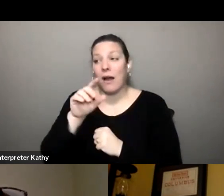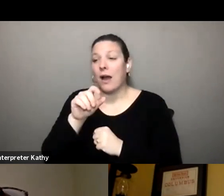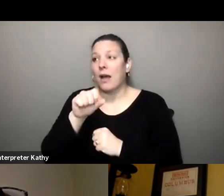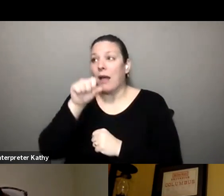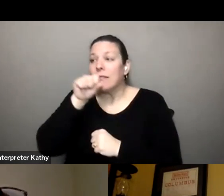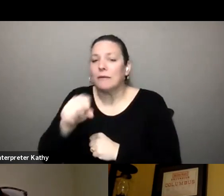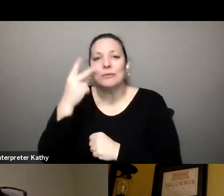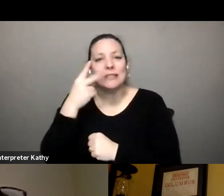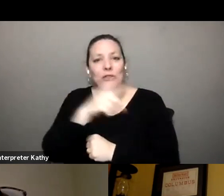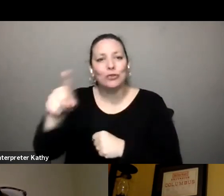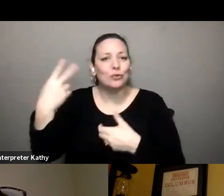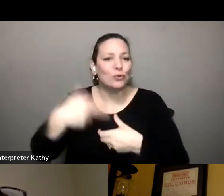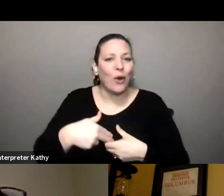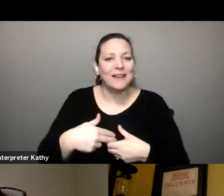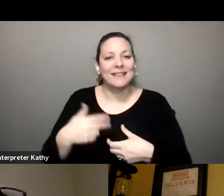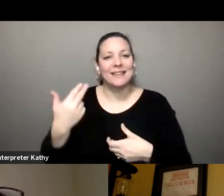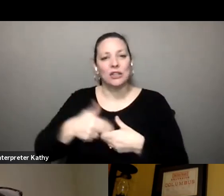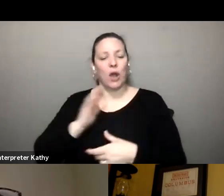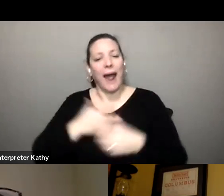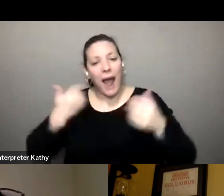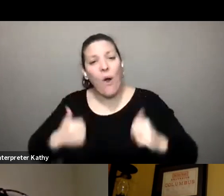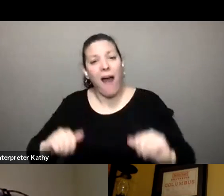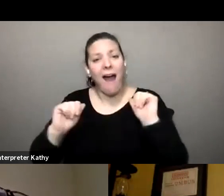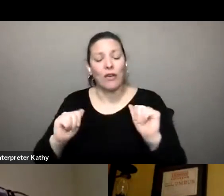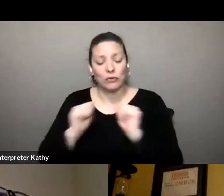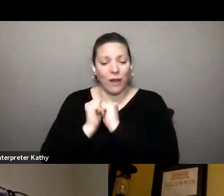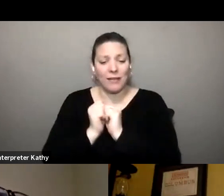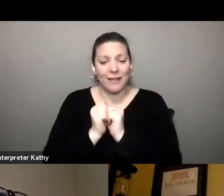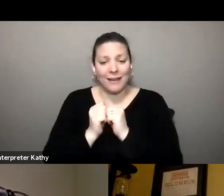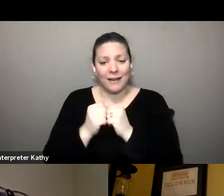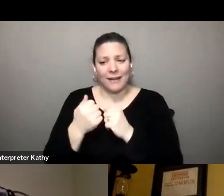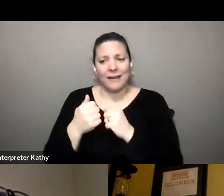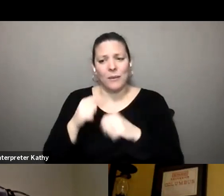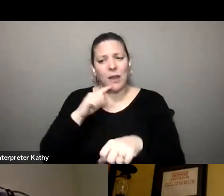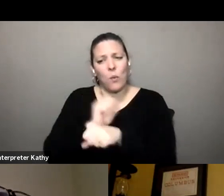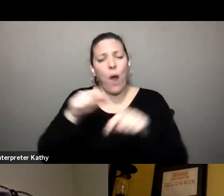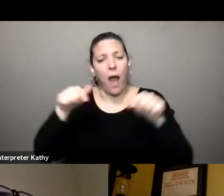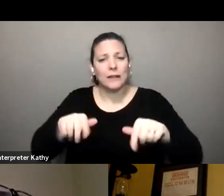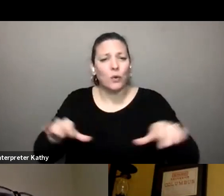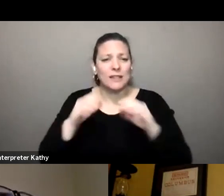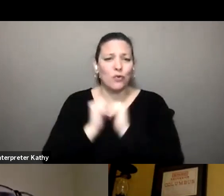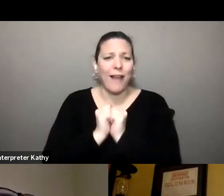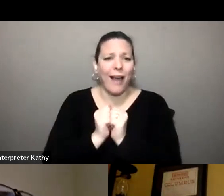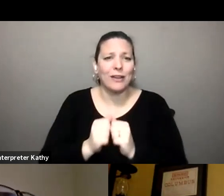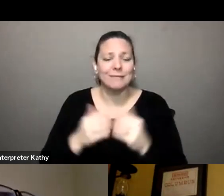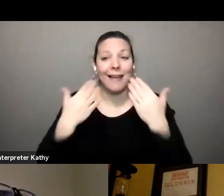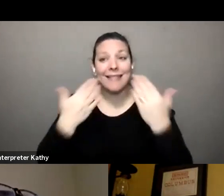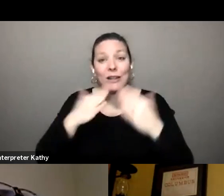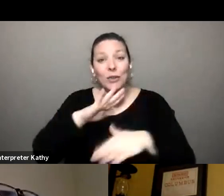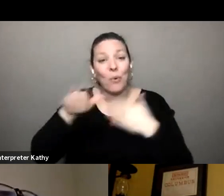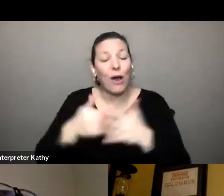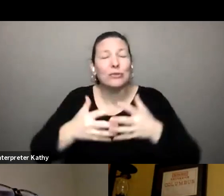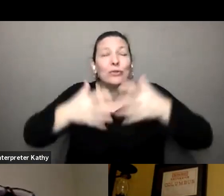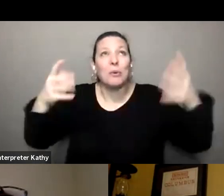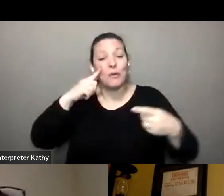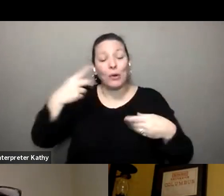join and you know join efforts and you know we can we can all work on this and do this together so thank you all so much